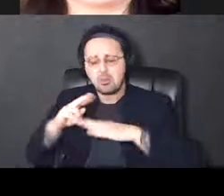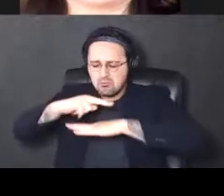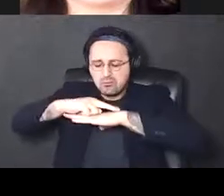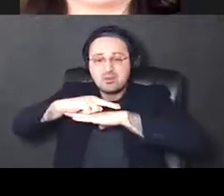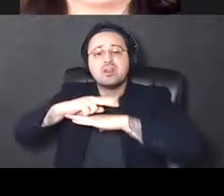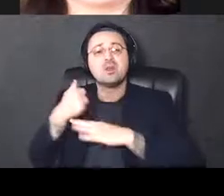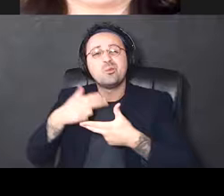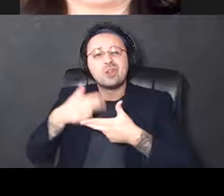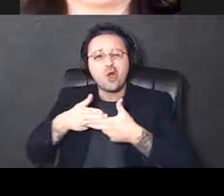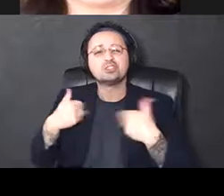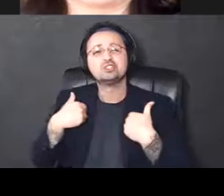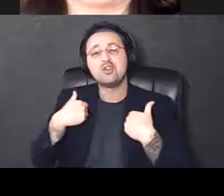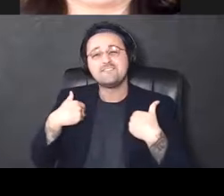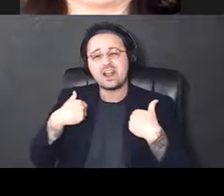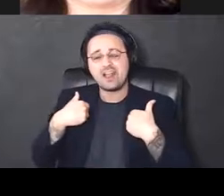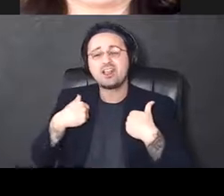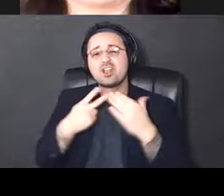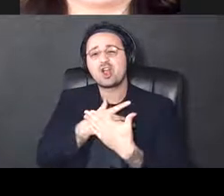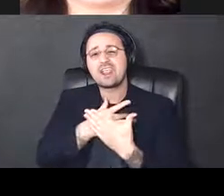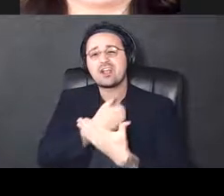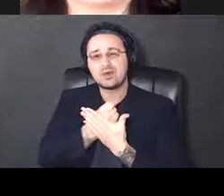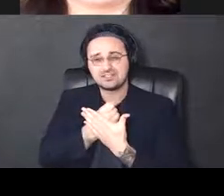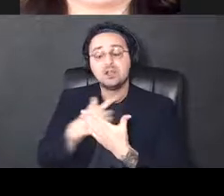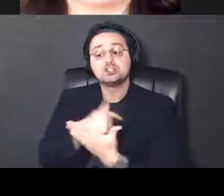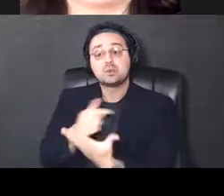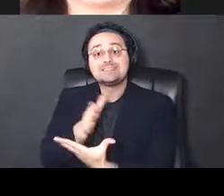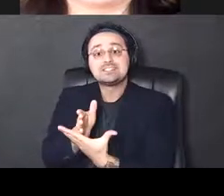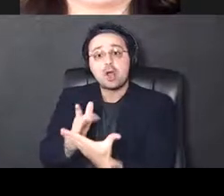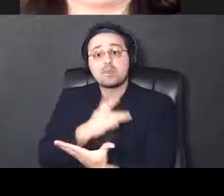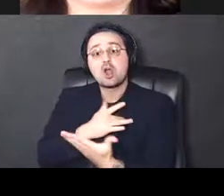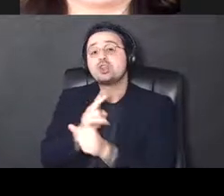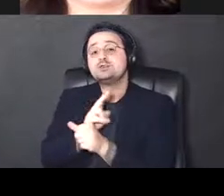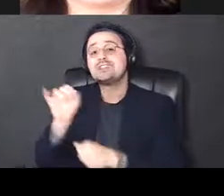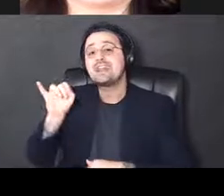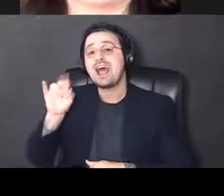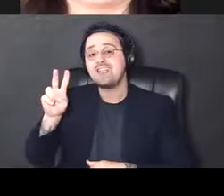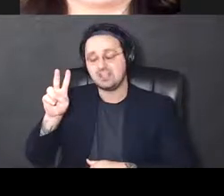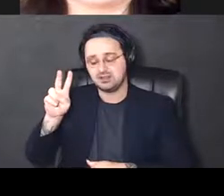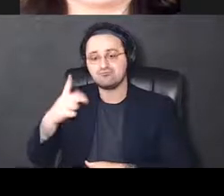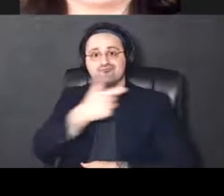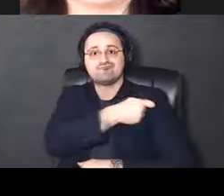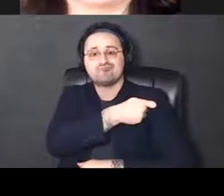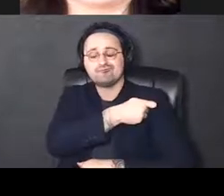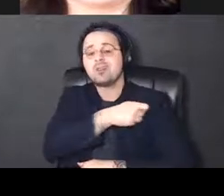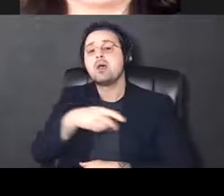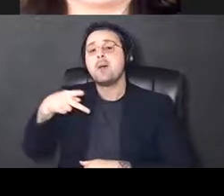juvenile cardiac arrest. So we stop the heart with an IV injection of potassium chloride.